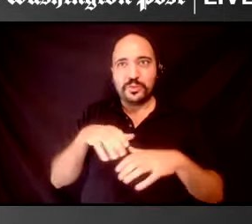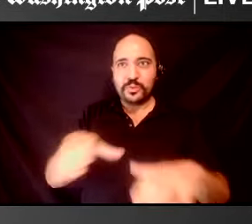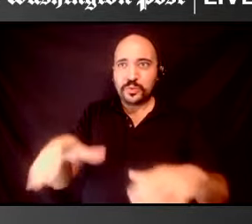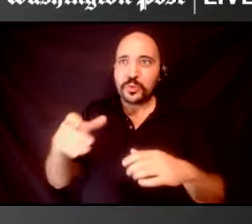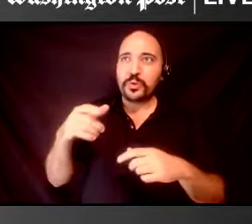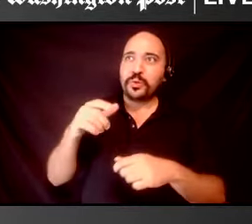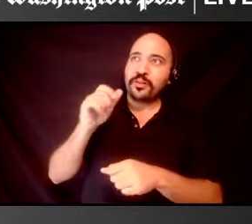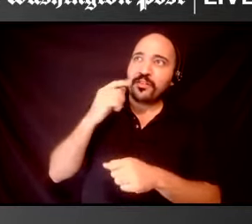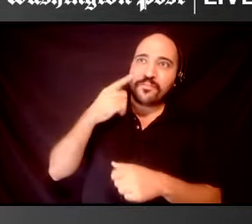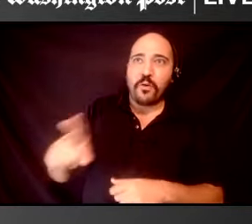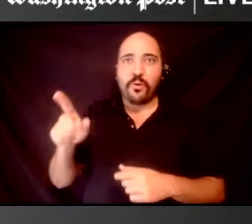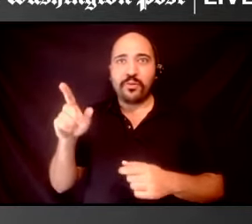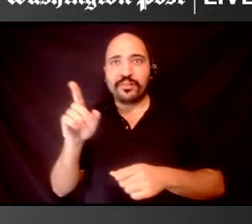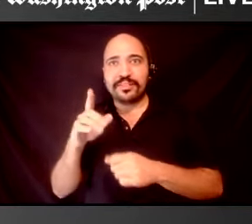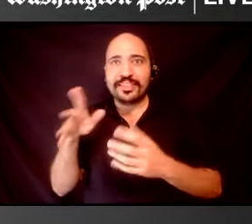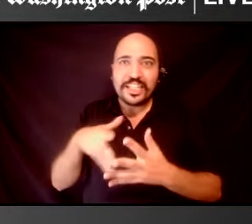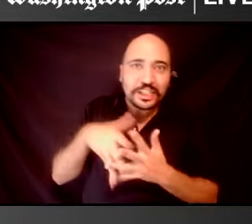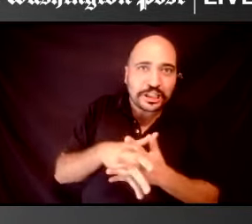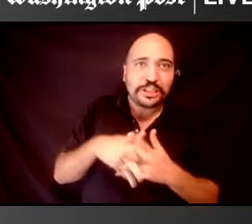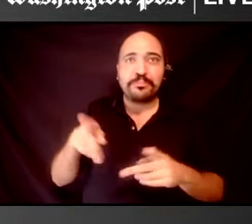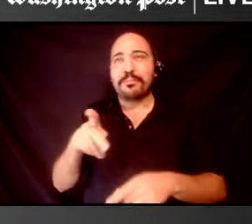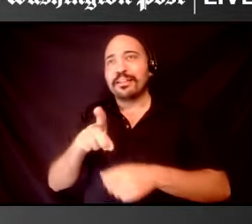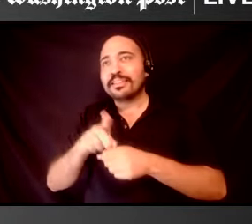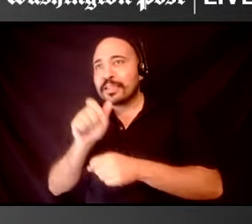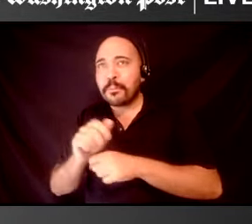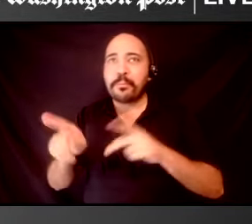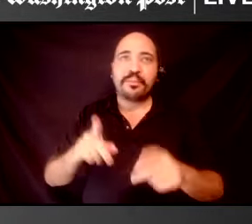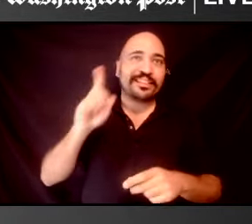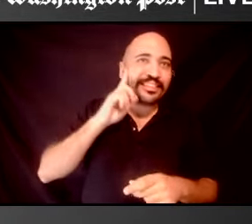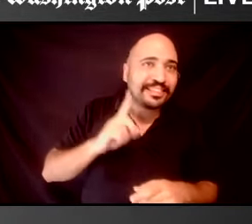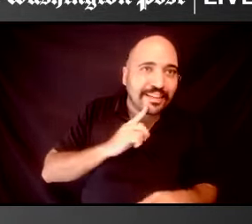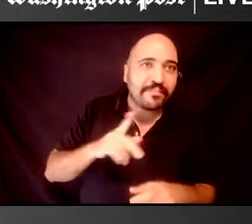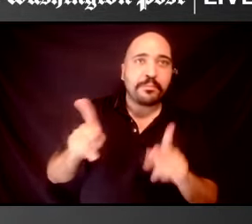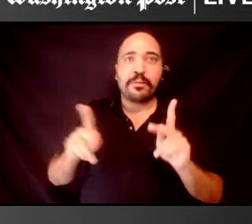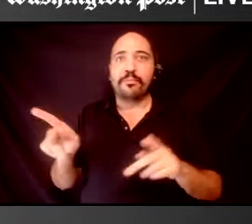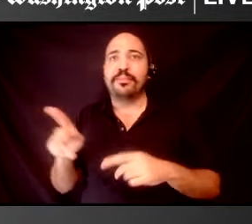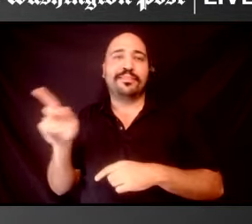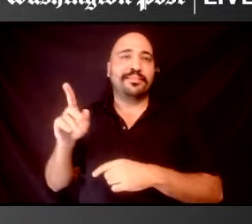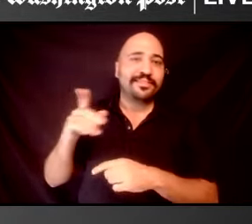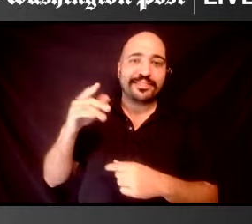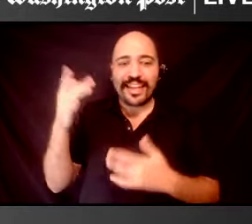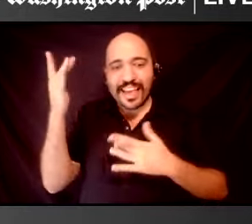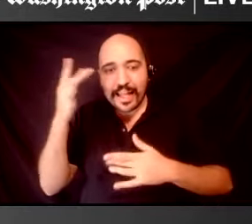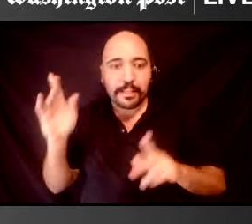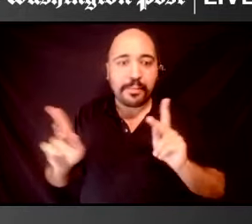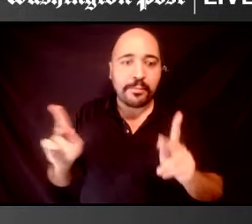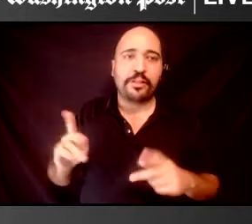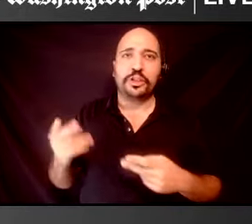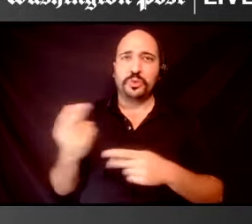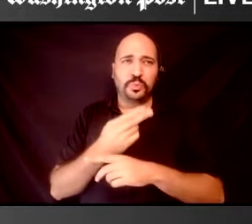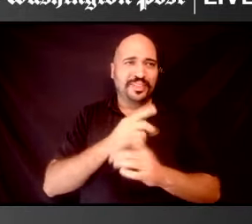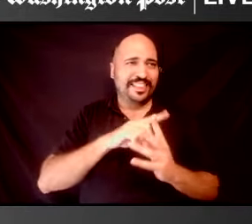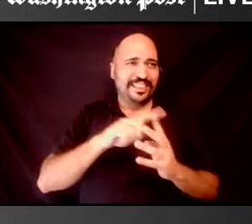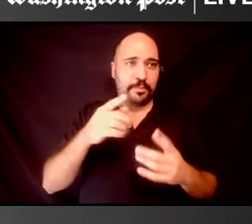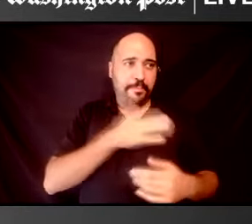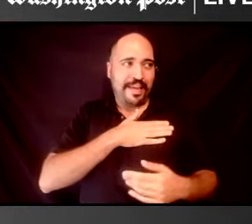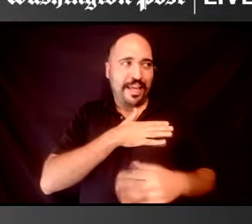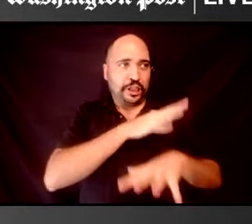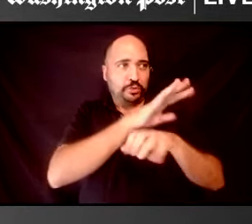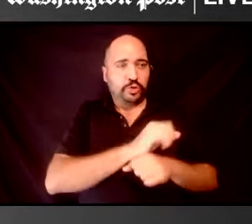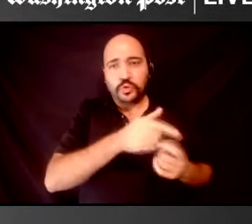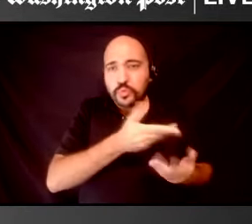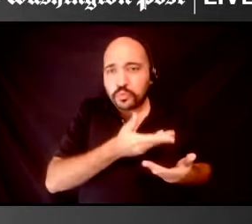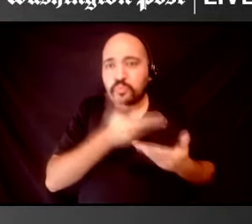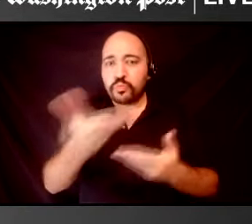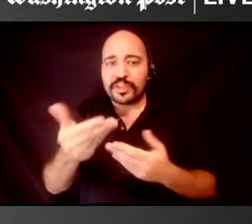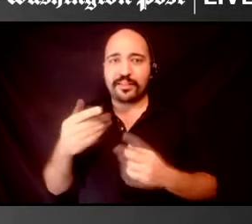and ill people. You know, it's, it's trying to use those traditions to bring voice to those